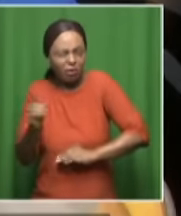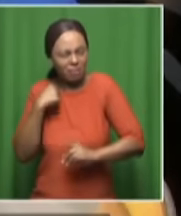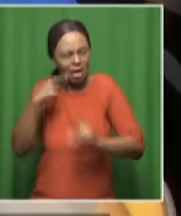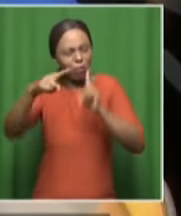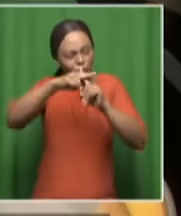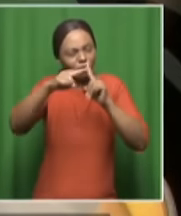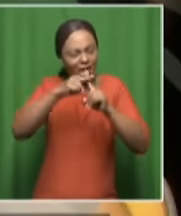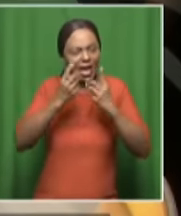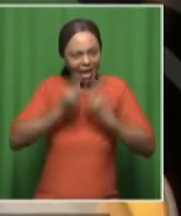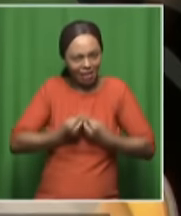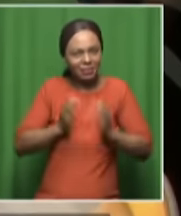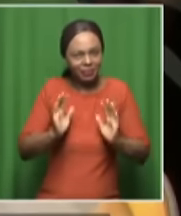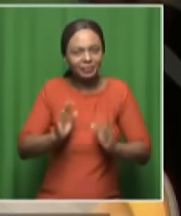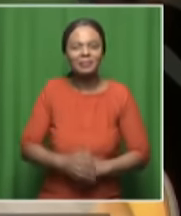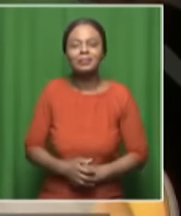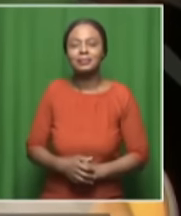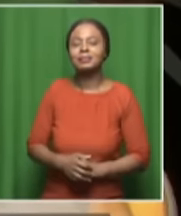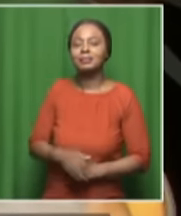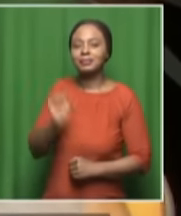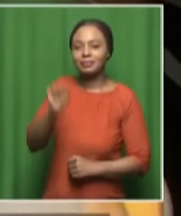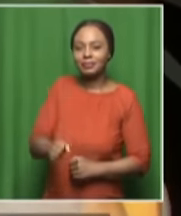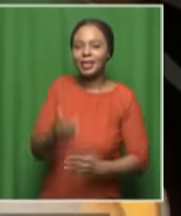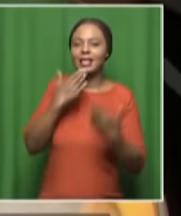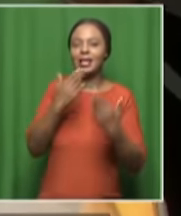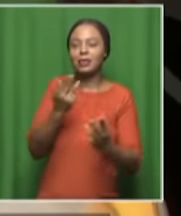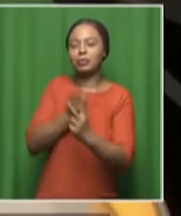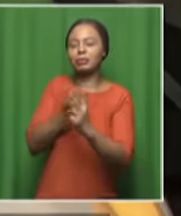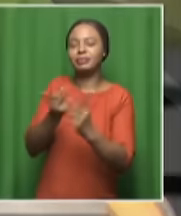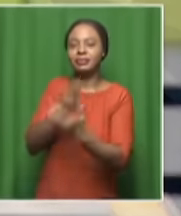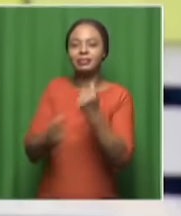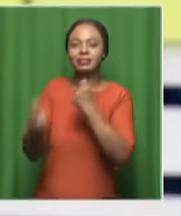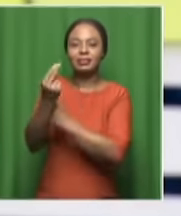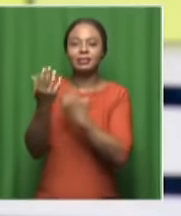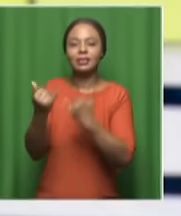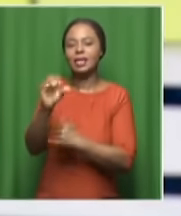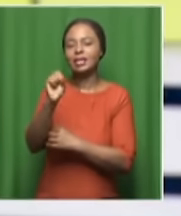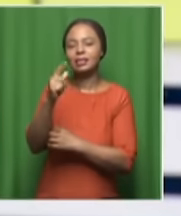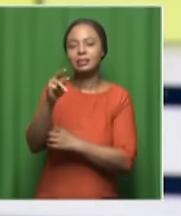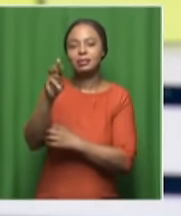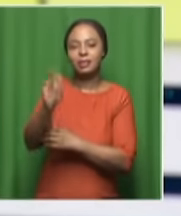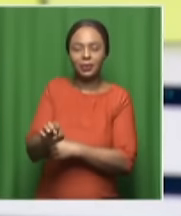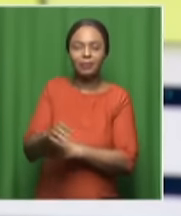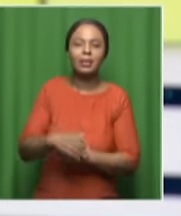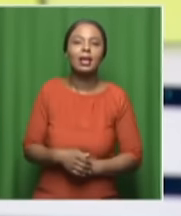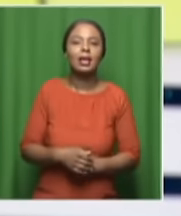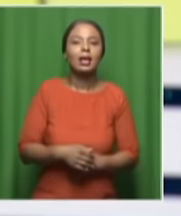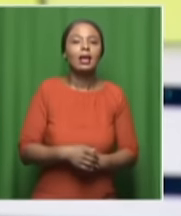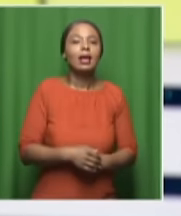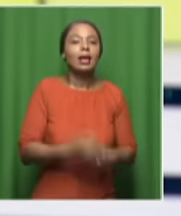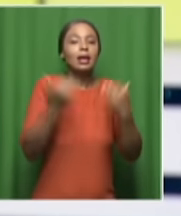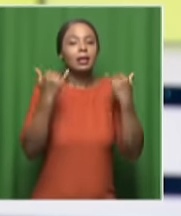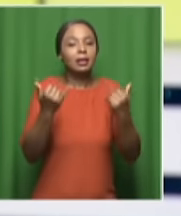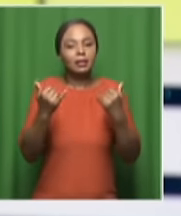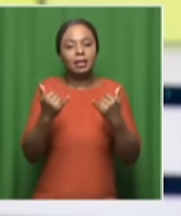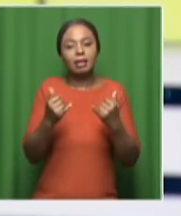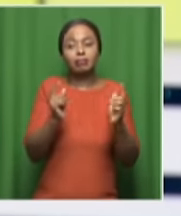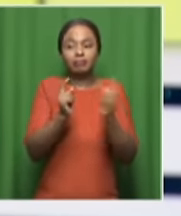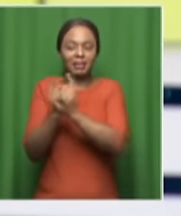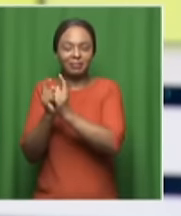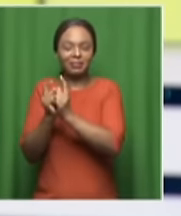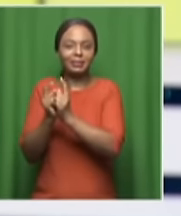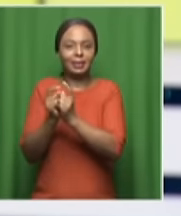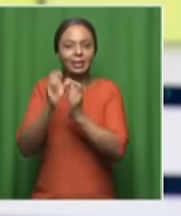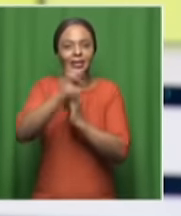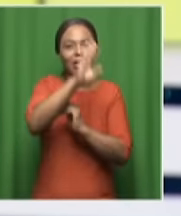Massive thank you to Coach Simpu at Lula as well as Coach Farouk Khan joining us this morning to look ahead to that semifinal clash between South Africa